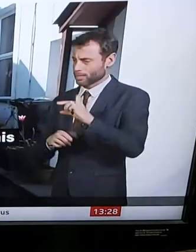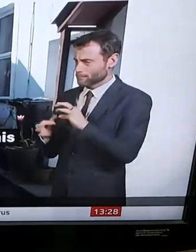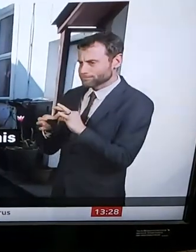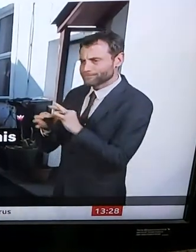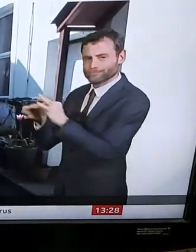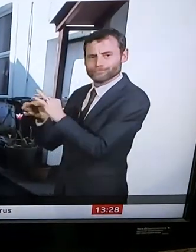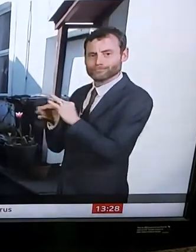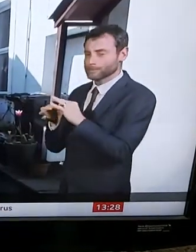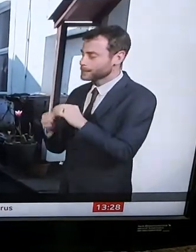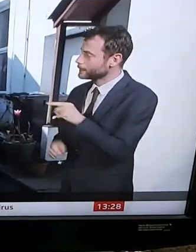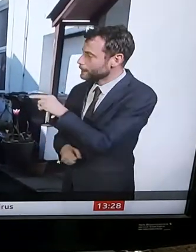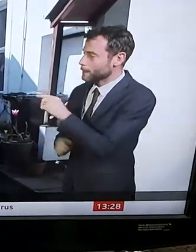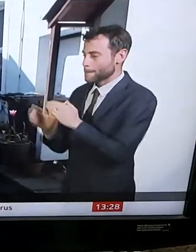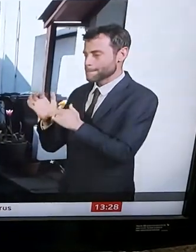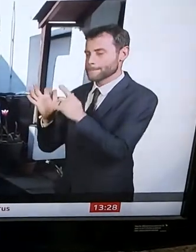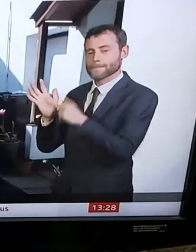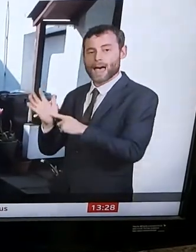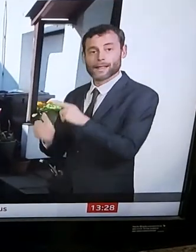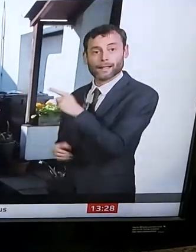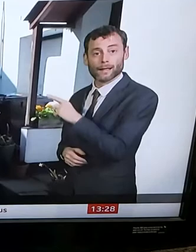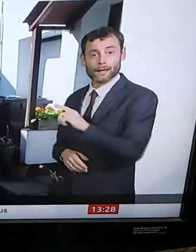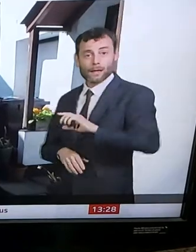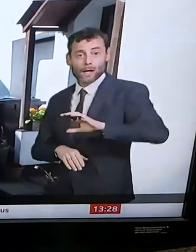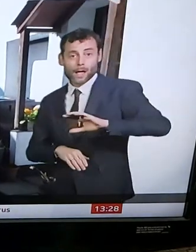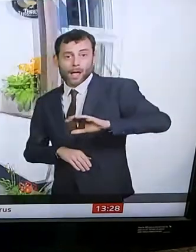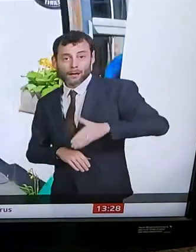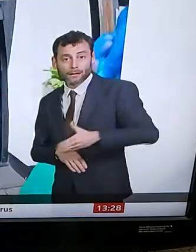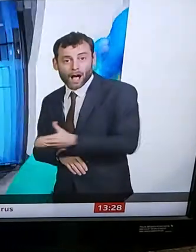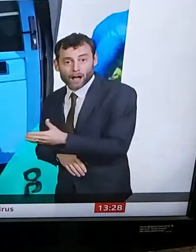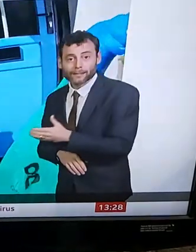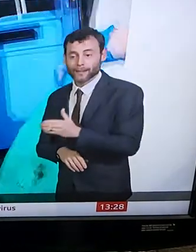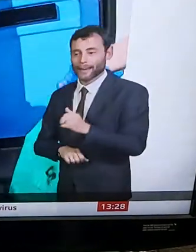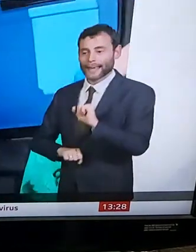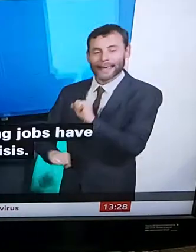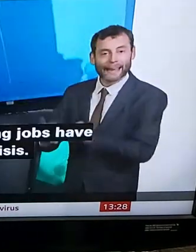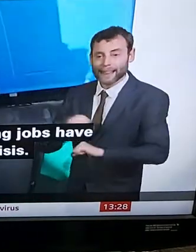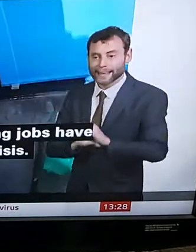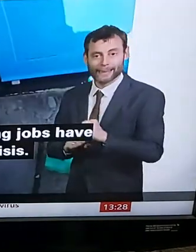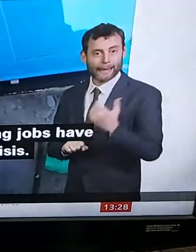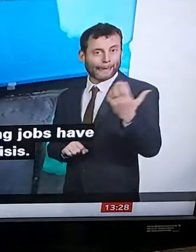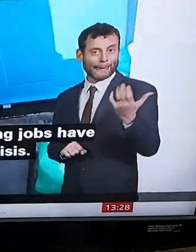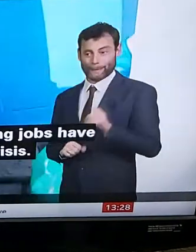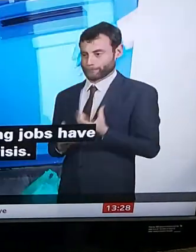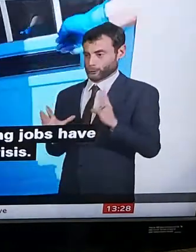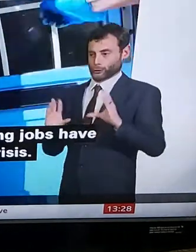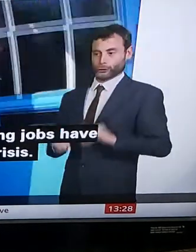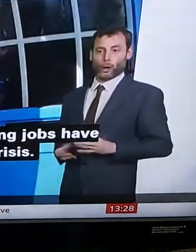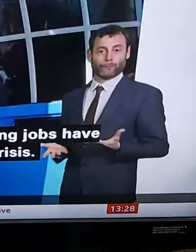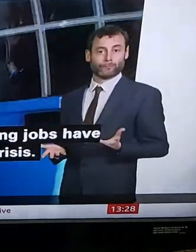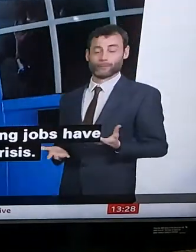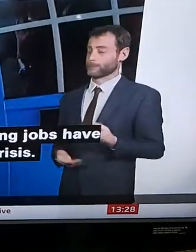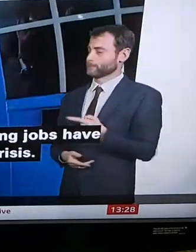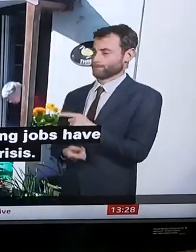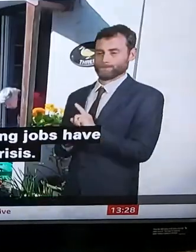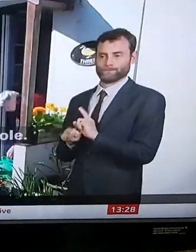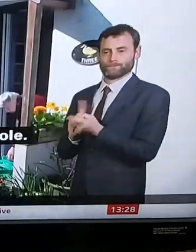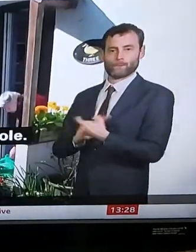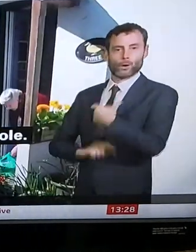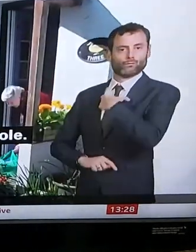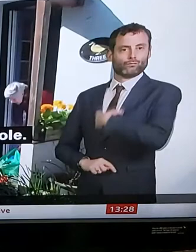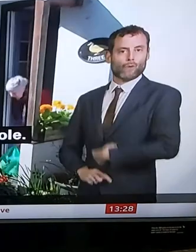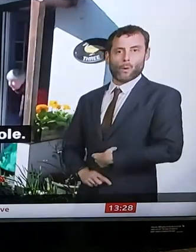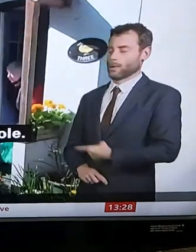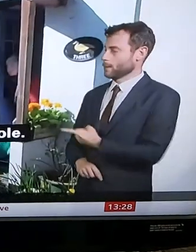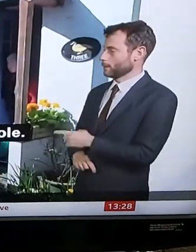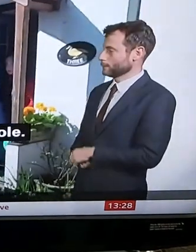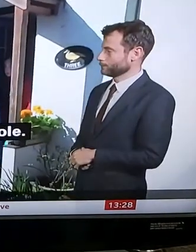Take Mel. Her gardening and cleaning jobs have stopped because of the crisis. So now she has a new room. Oh,